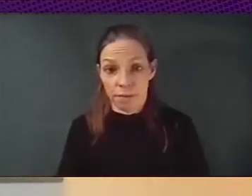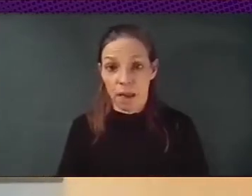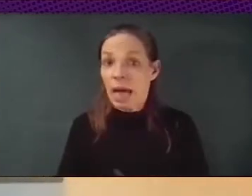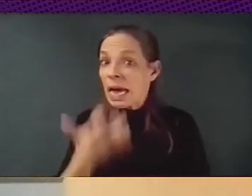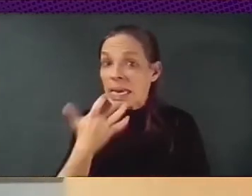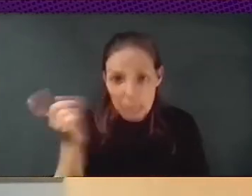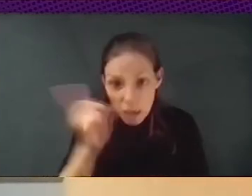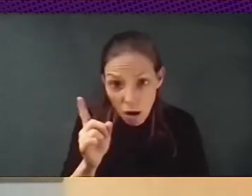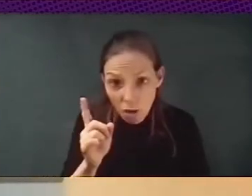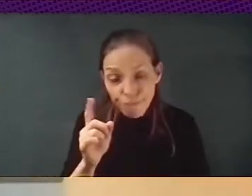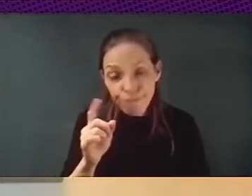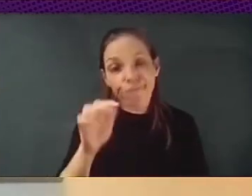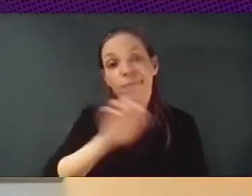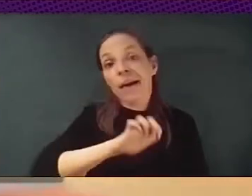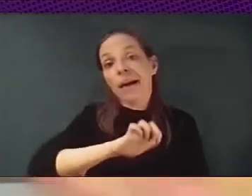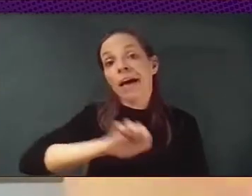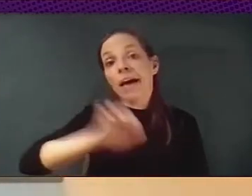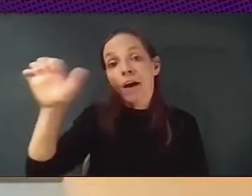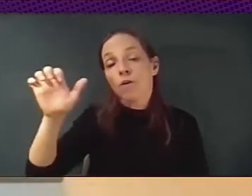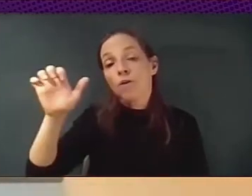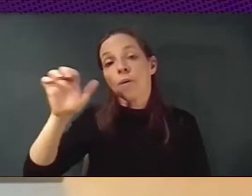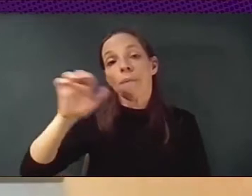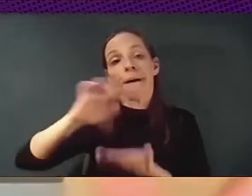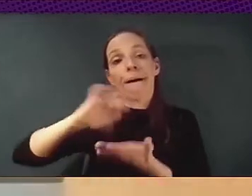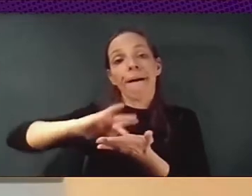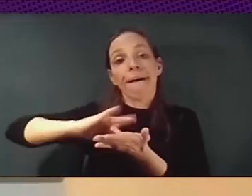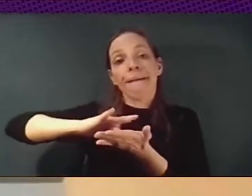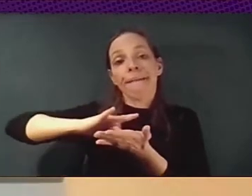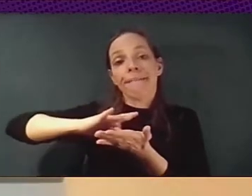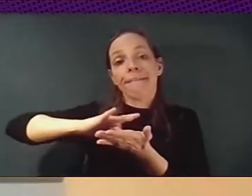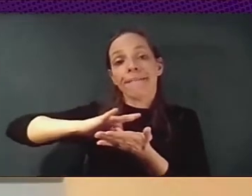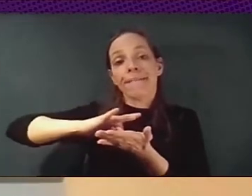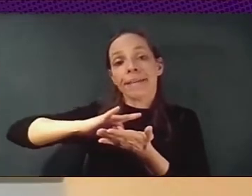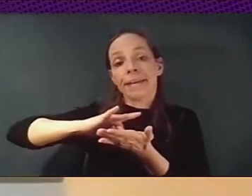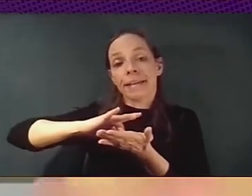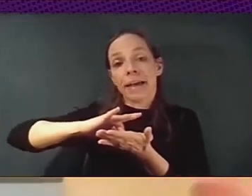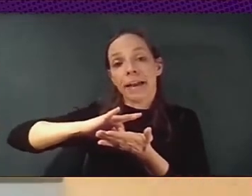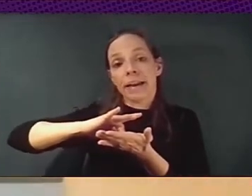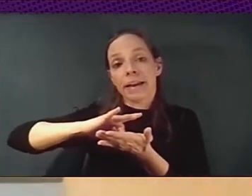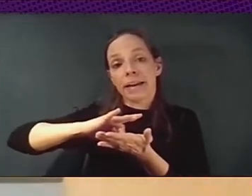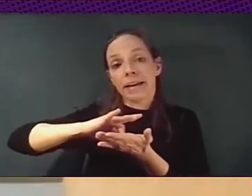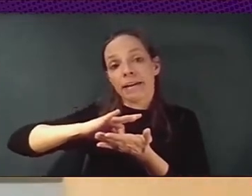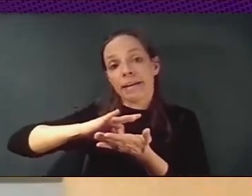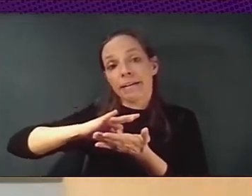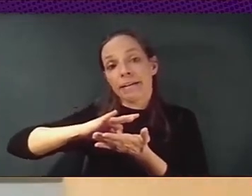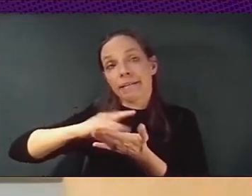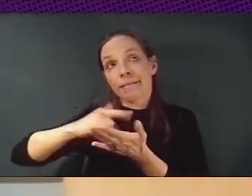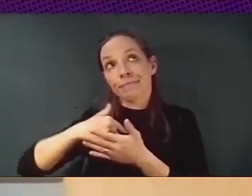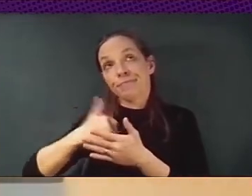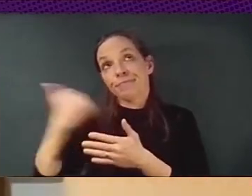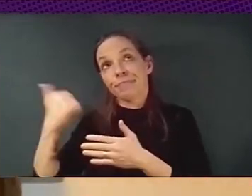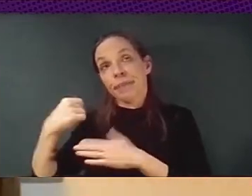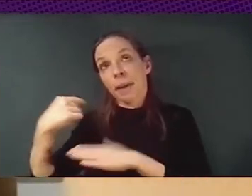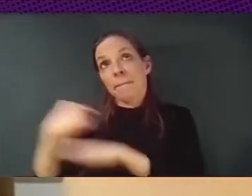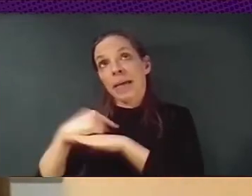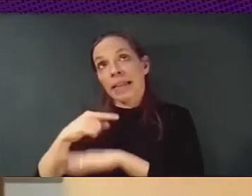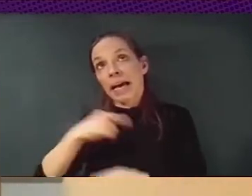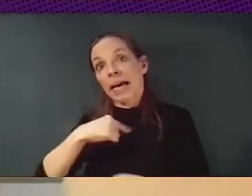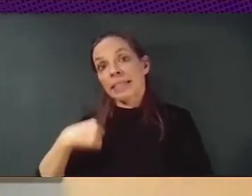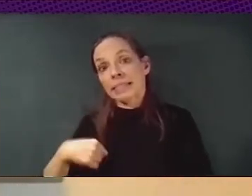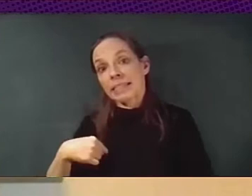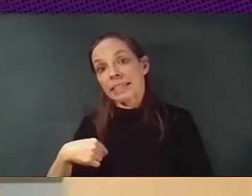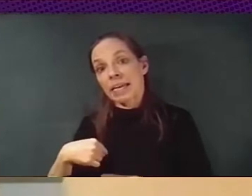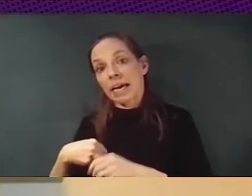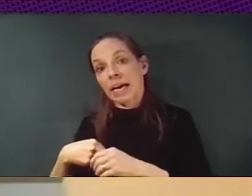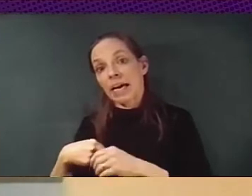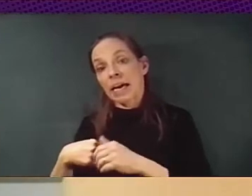which is basically a sandwich between the big state of China on one side, and their technology champions, and the big tech of Silicon